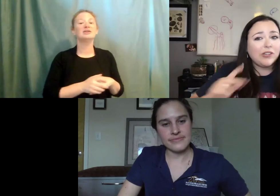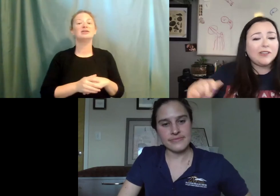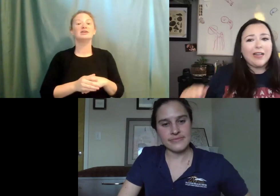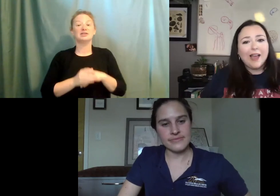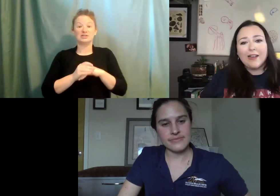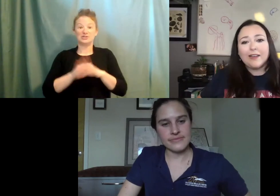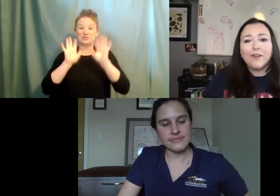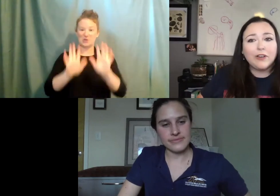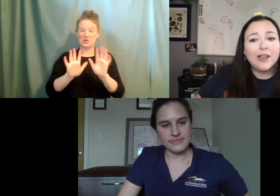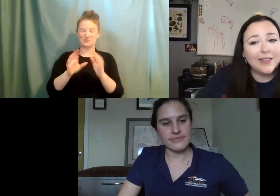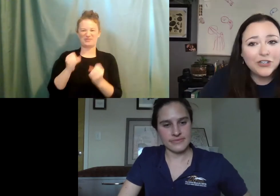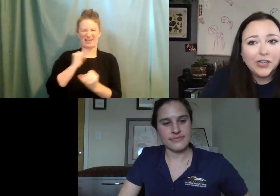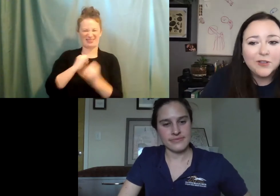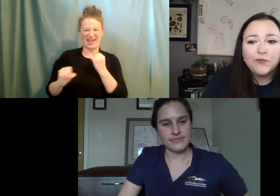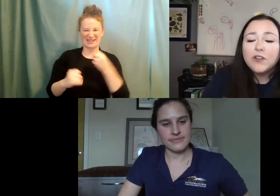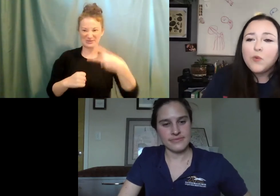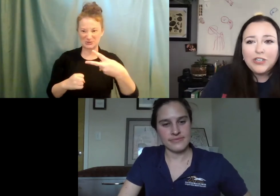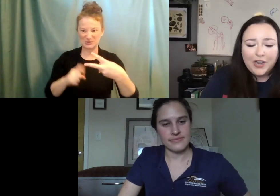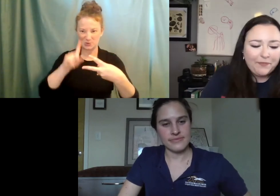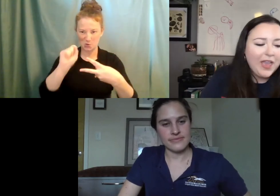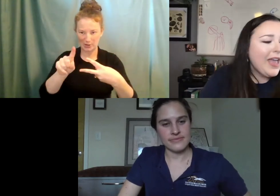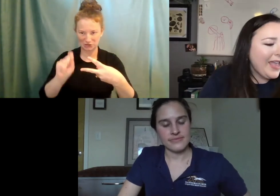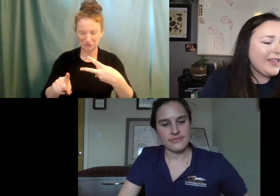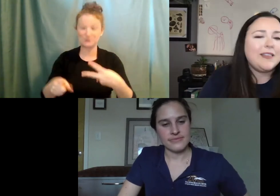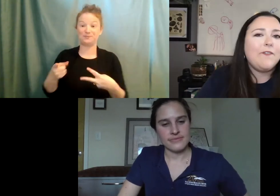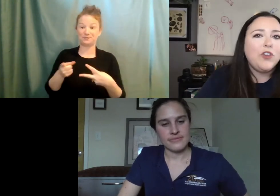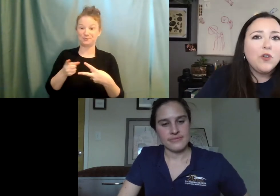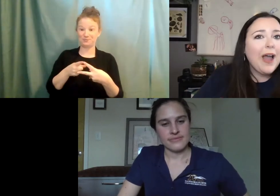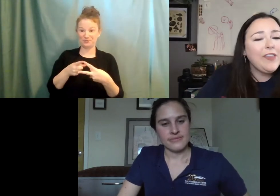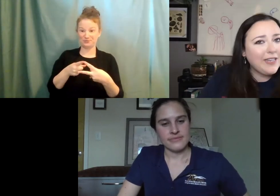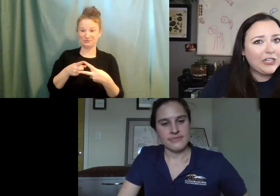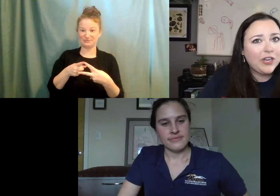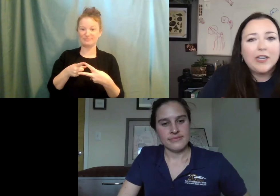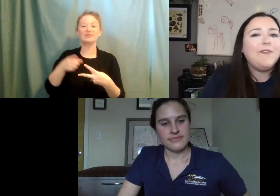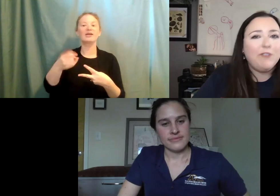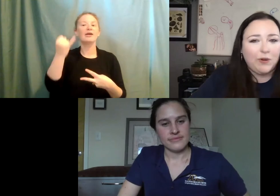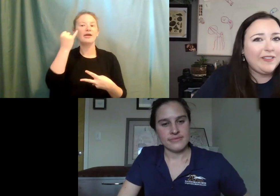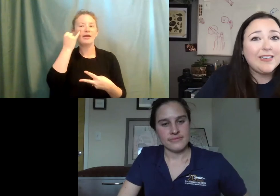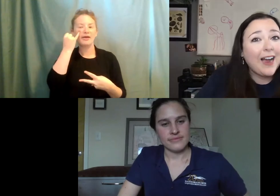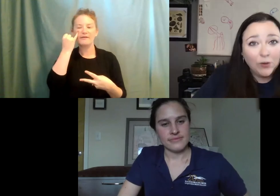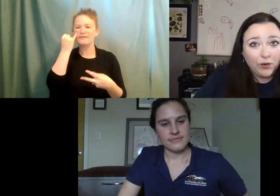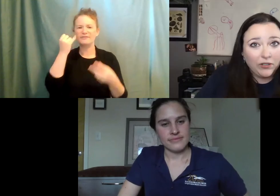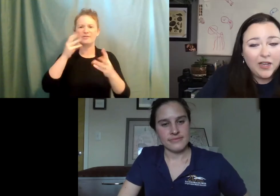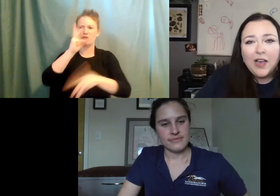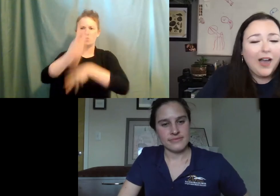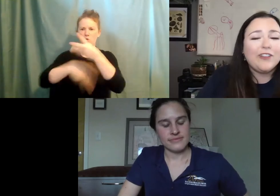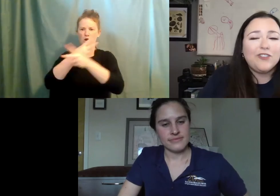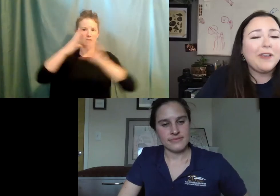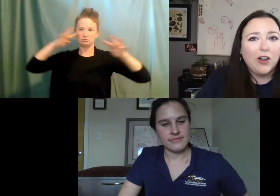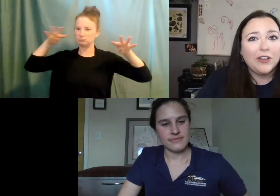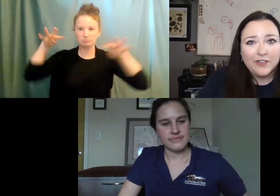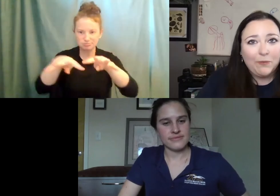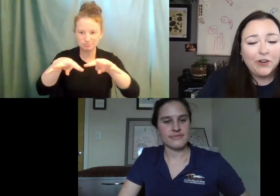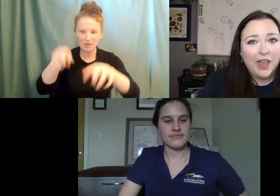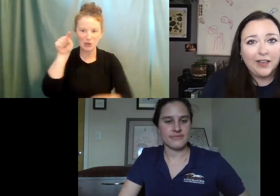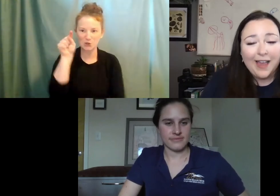two questions at the end of every session. So the first question is if you have the attention of everyone in the entire world, I'd assume